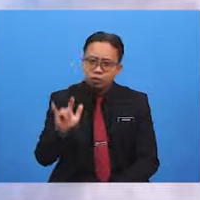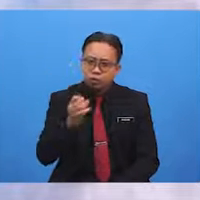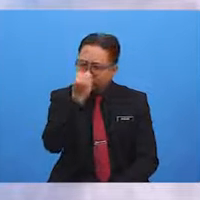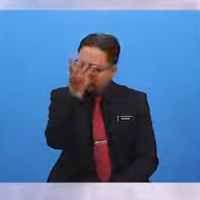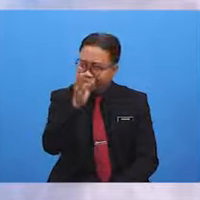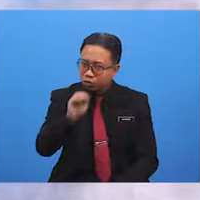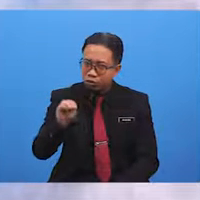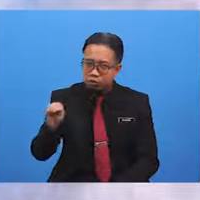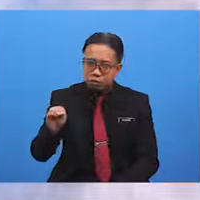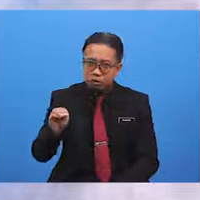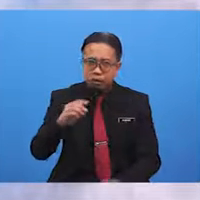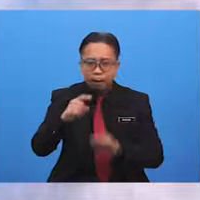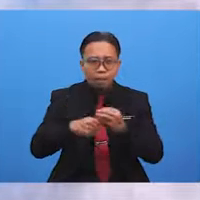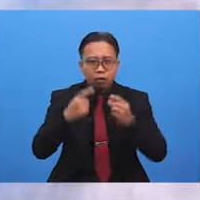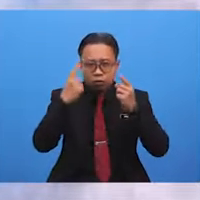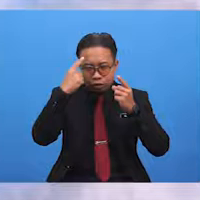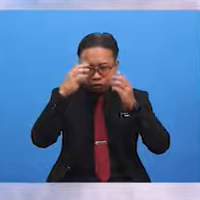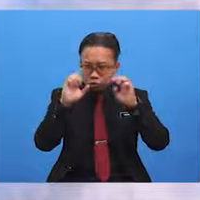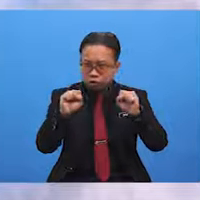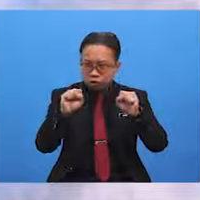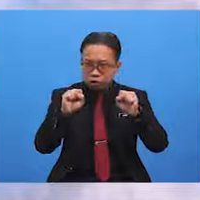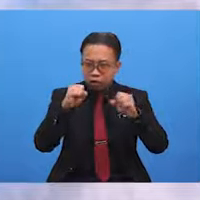superstitions in our culture?